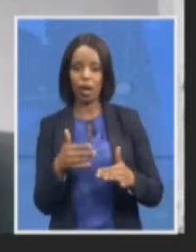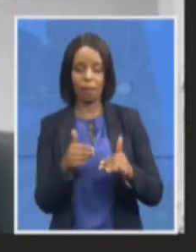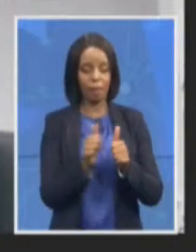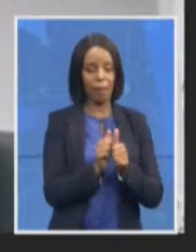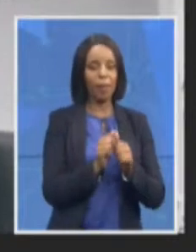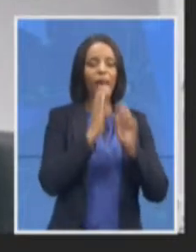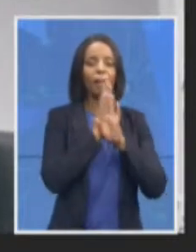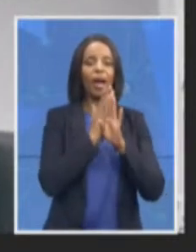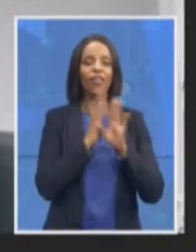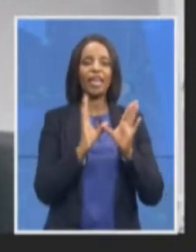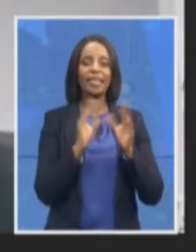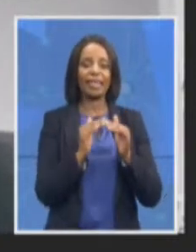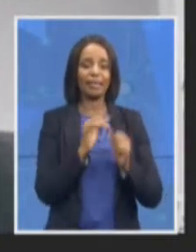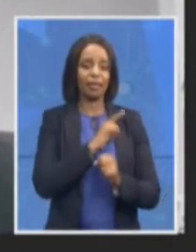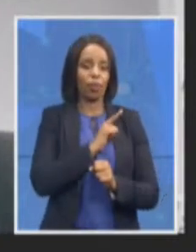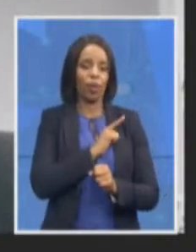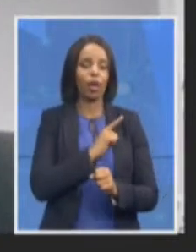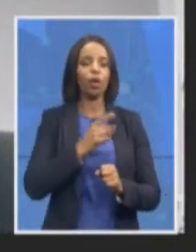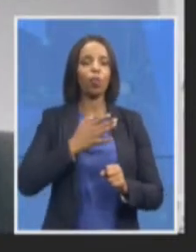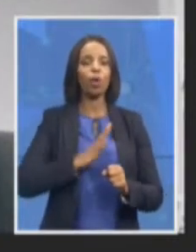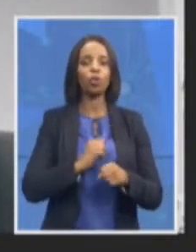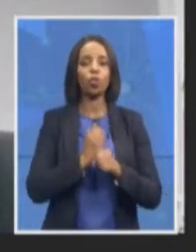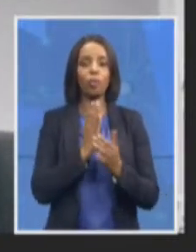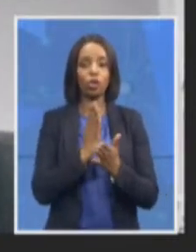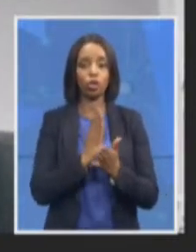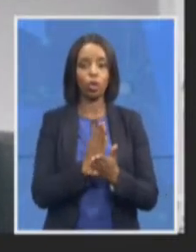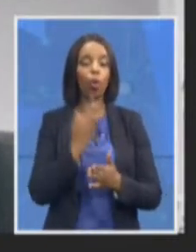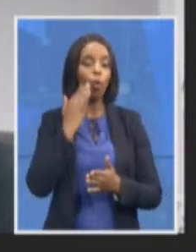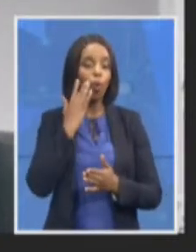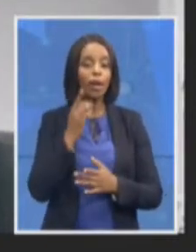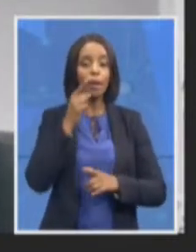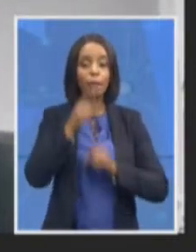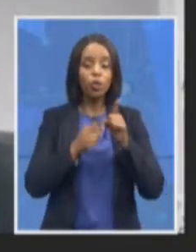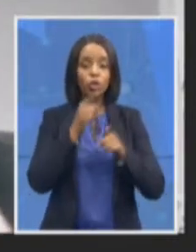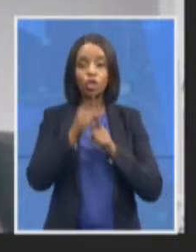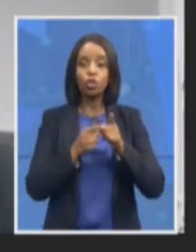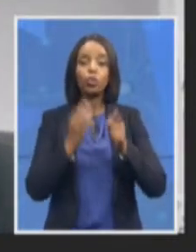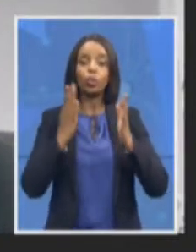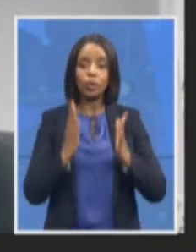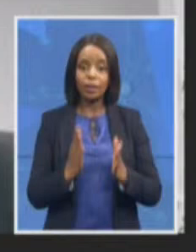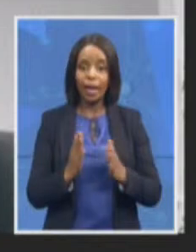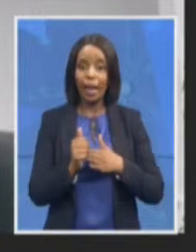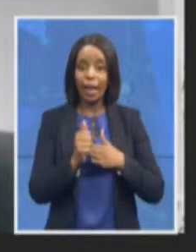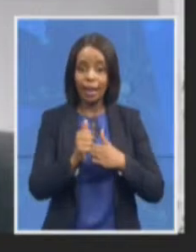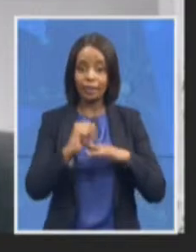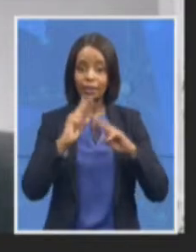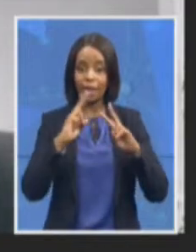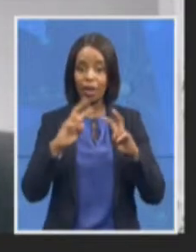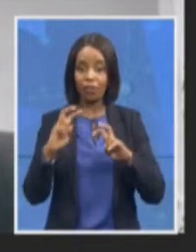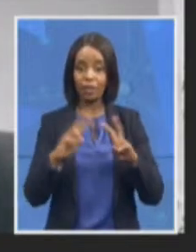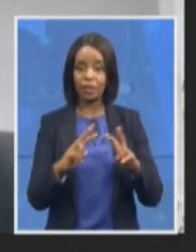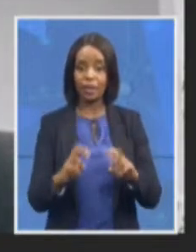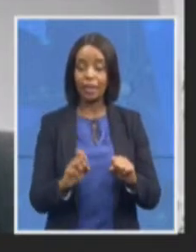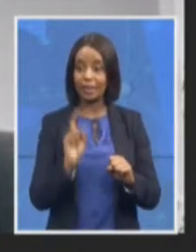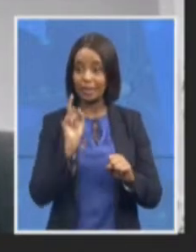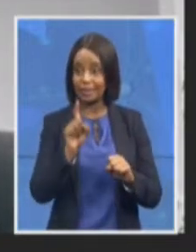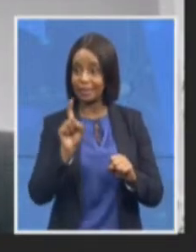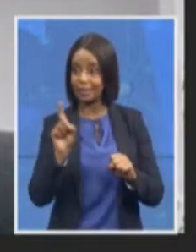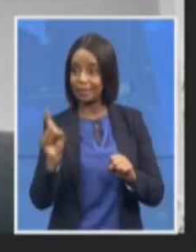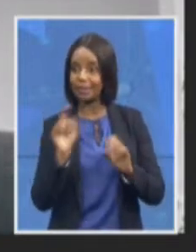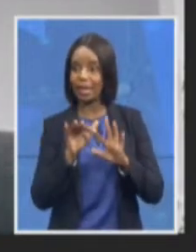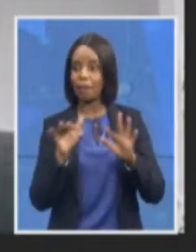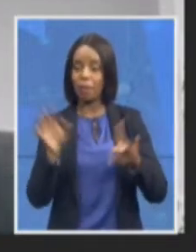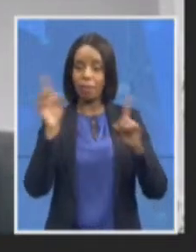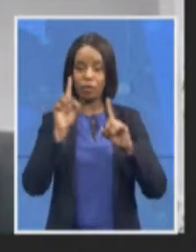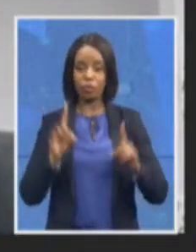lead investigations we able to have these very specialized capacities that assist and support them in their work with